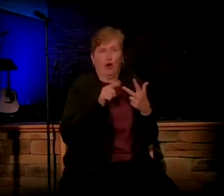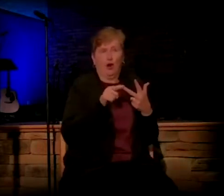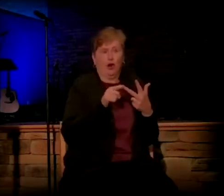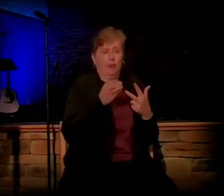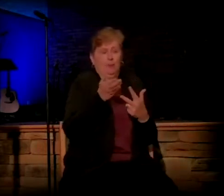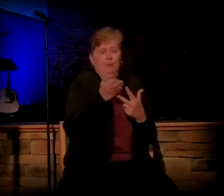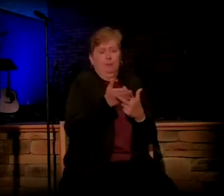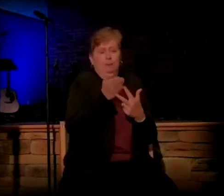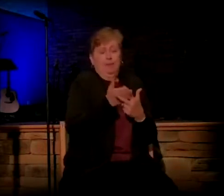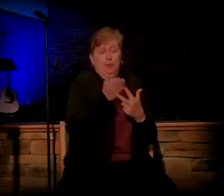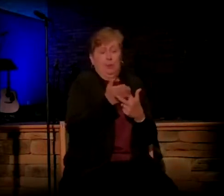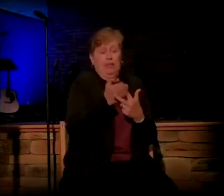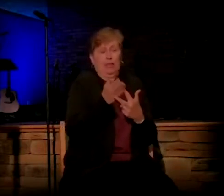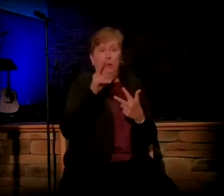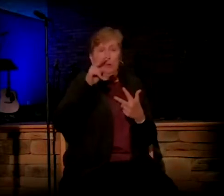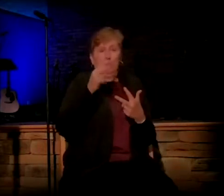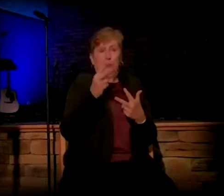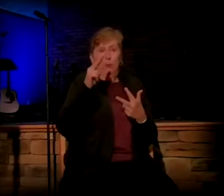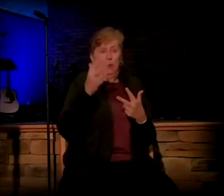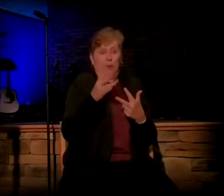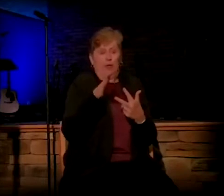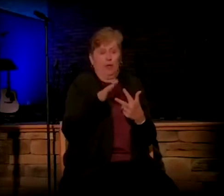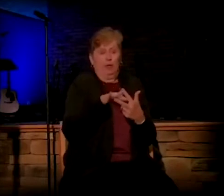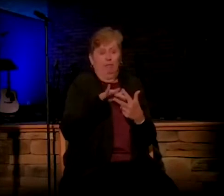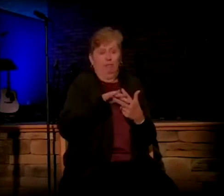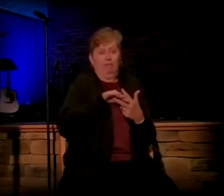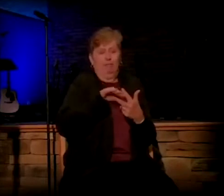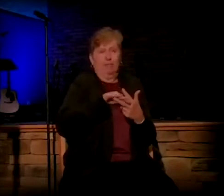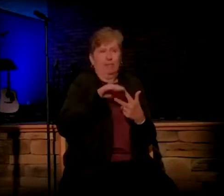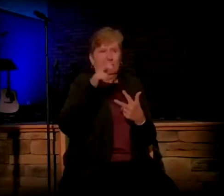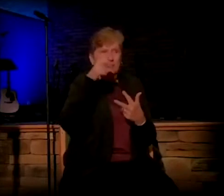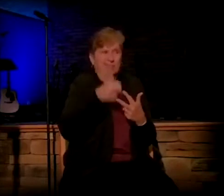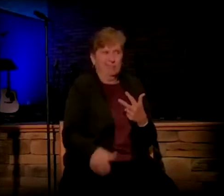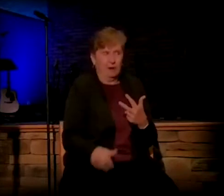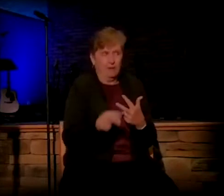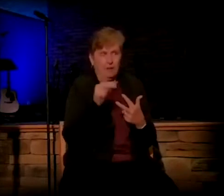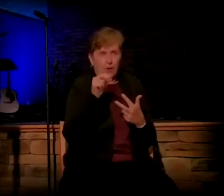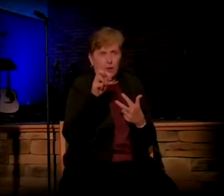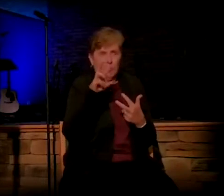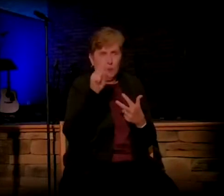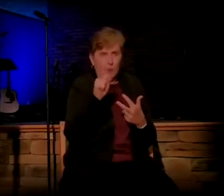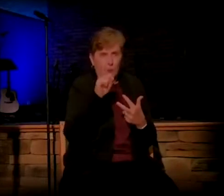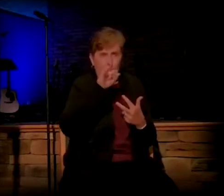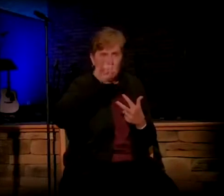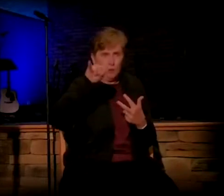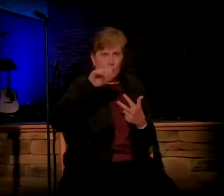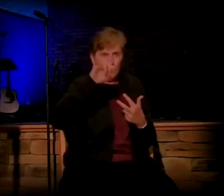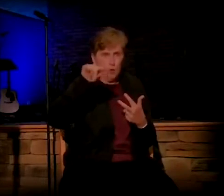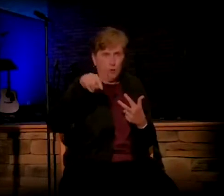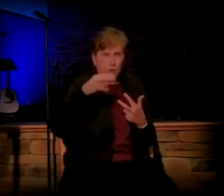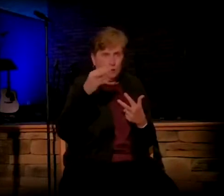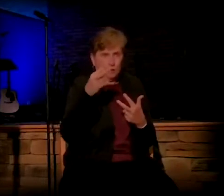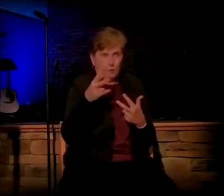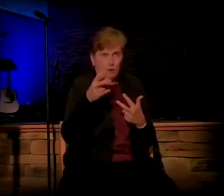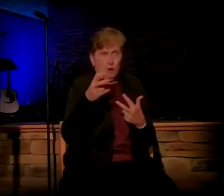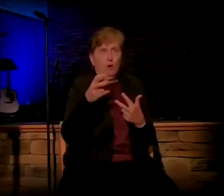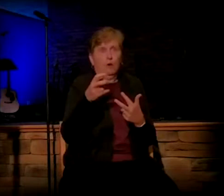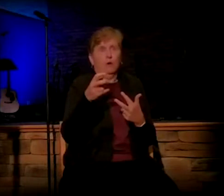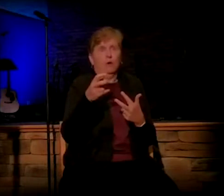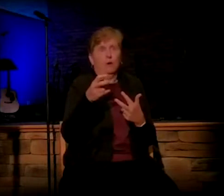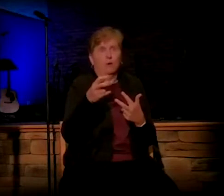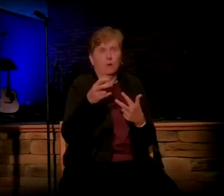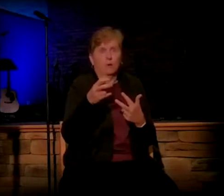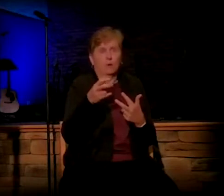steps 2 and 3, here's the tough news that Joseph heard. Before that day